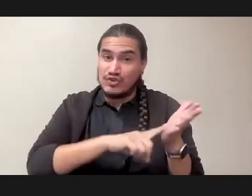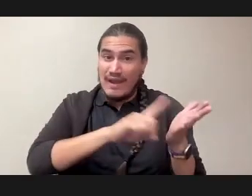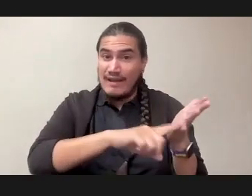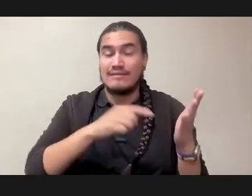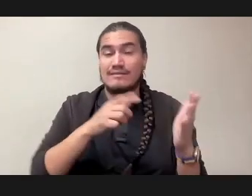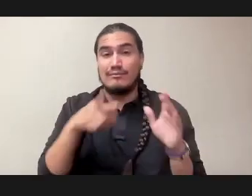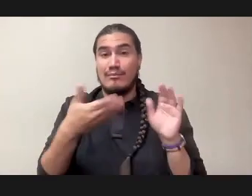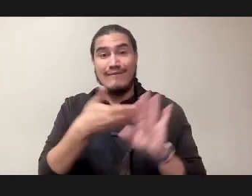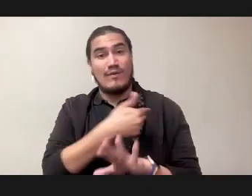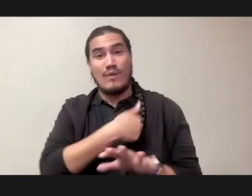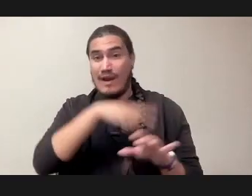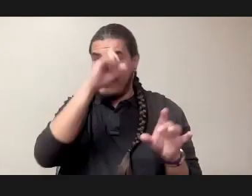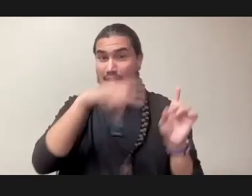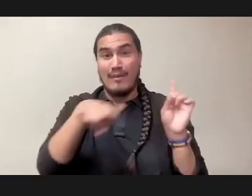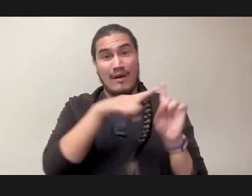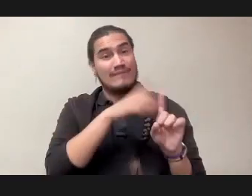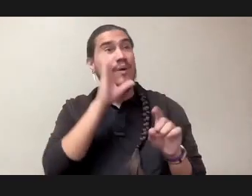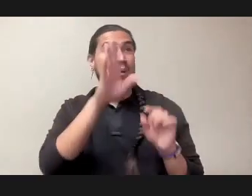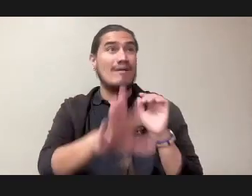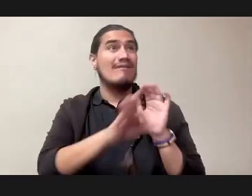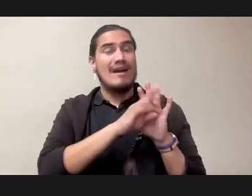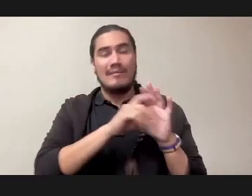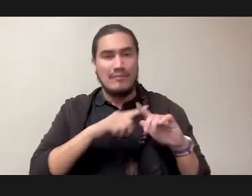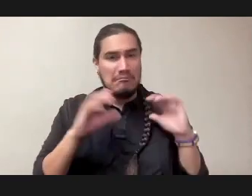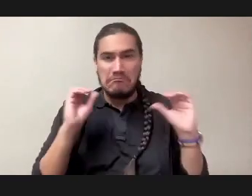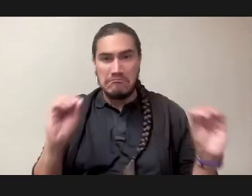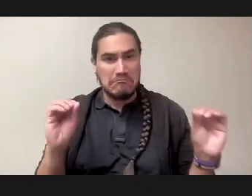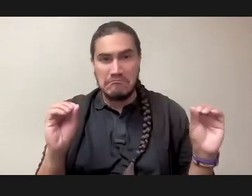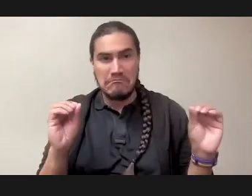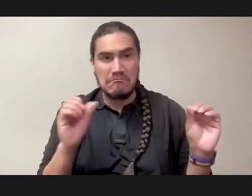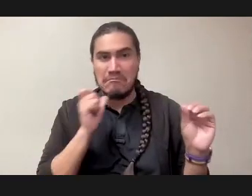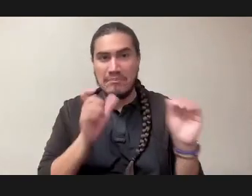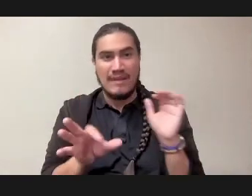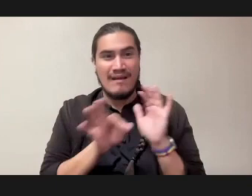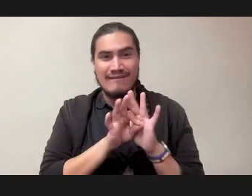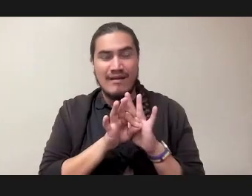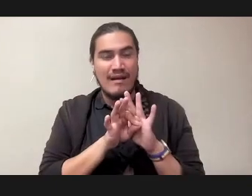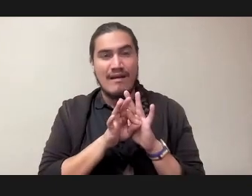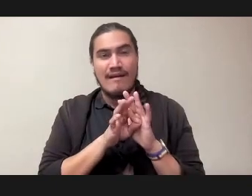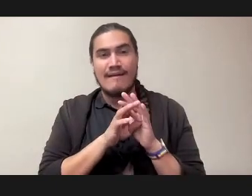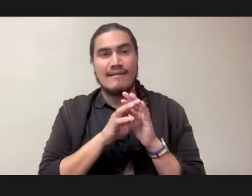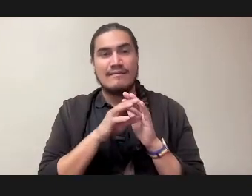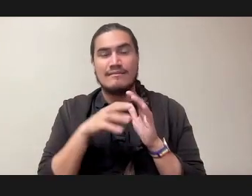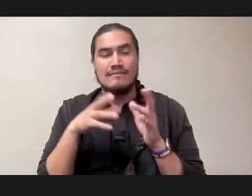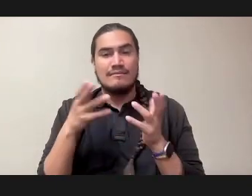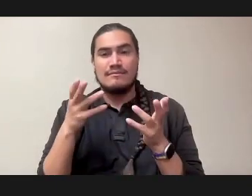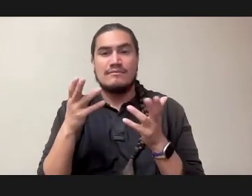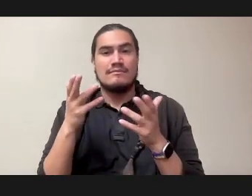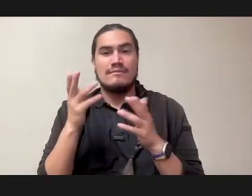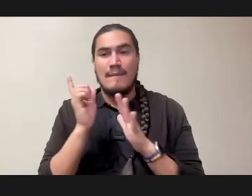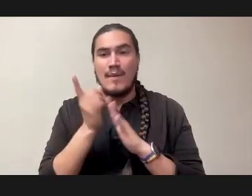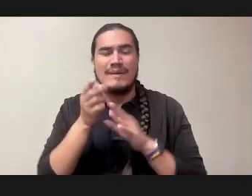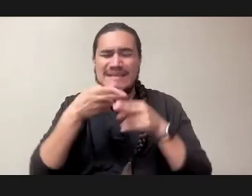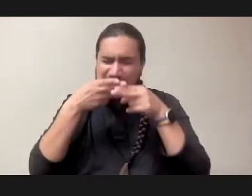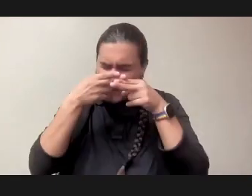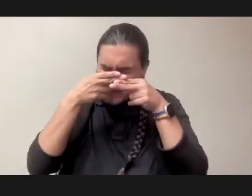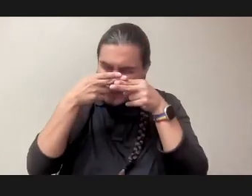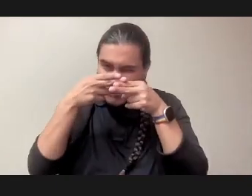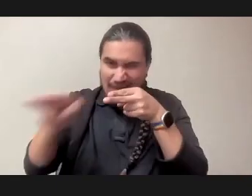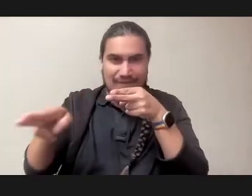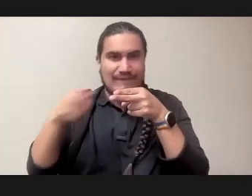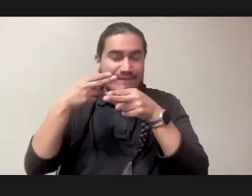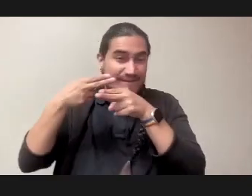optimist. There aren't breathers often, or they're so brief, you could miss it so easily.